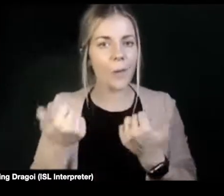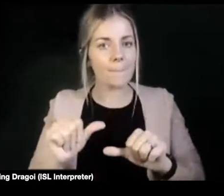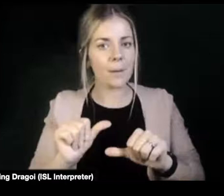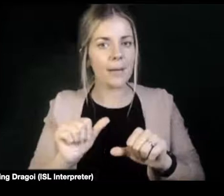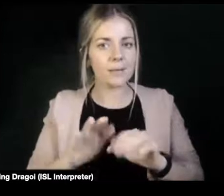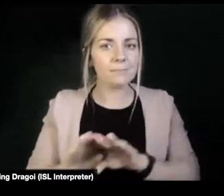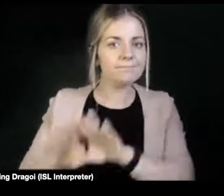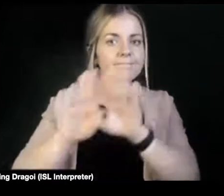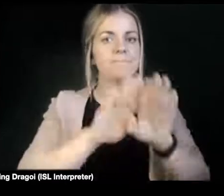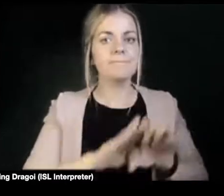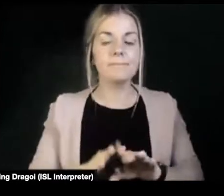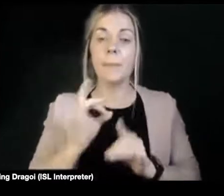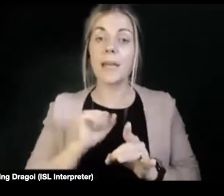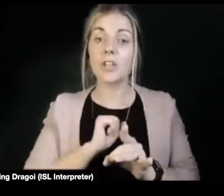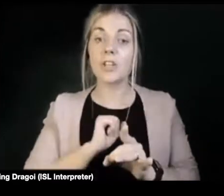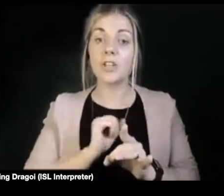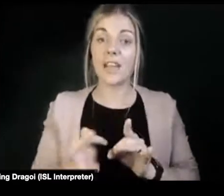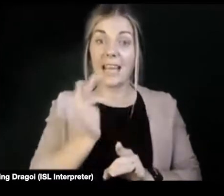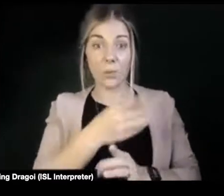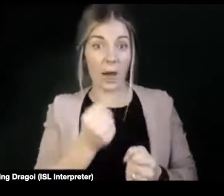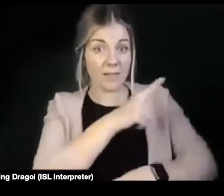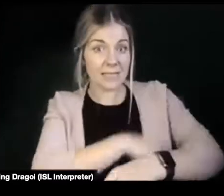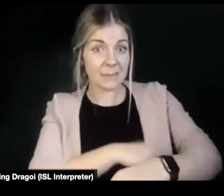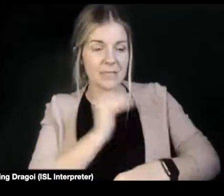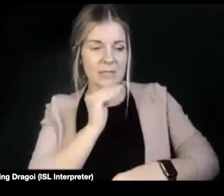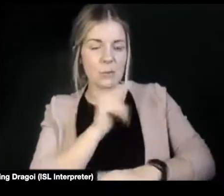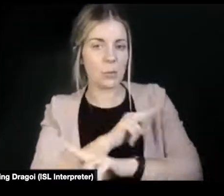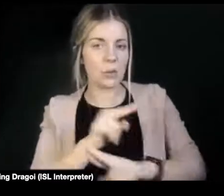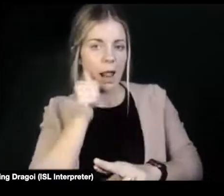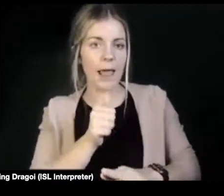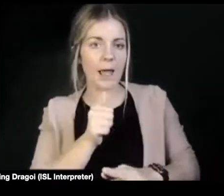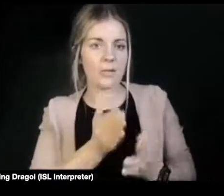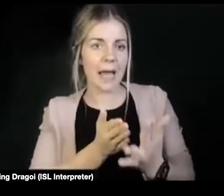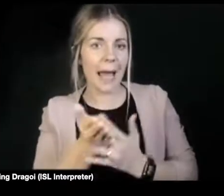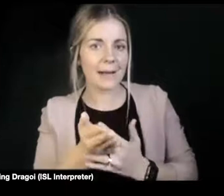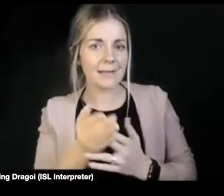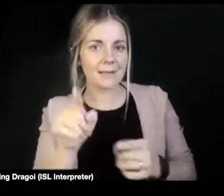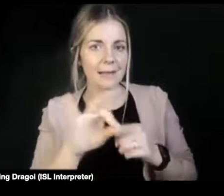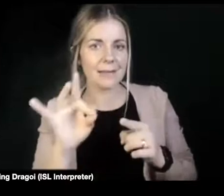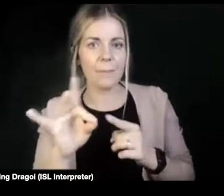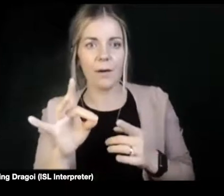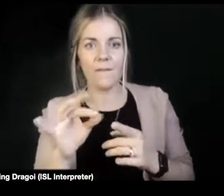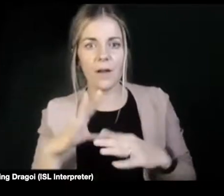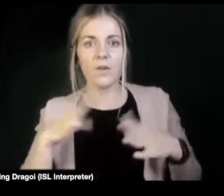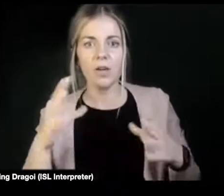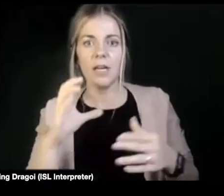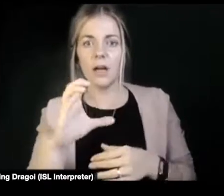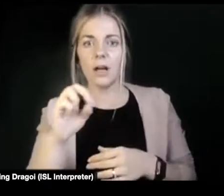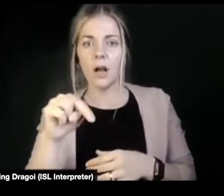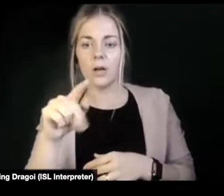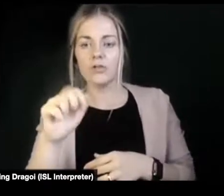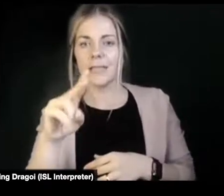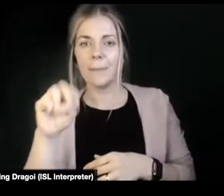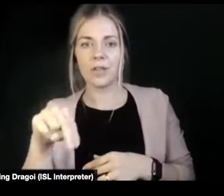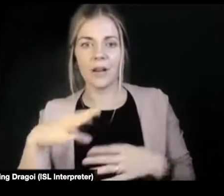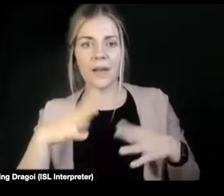having a disability doesn't mean that you can be denied free contraception that's available to other people. And then in terms of